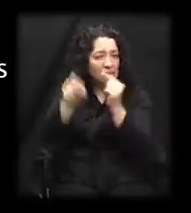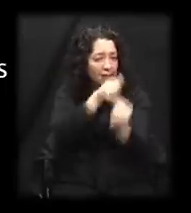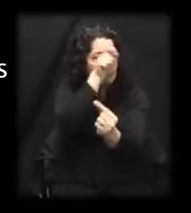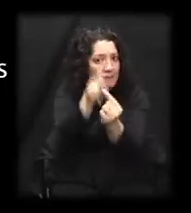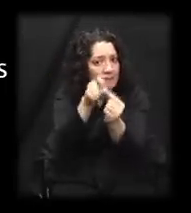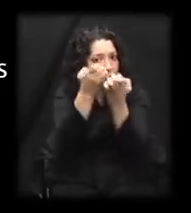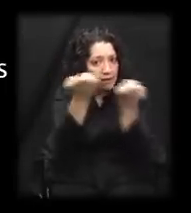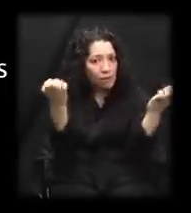product website.